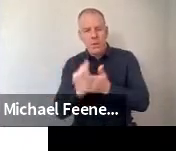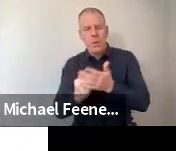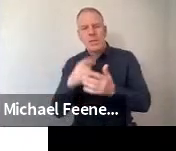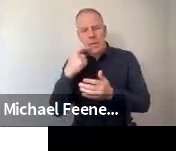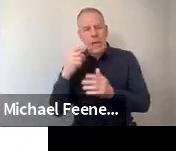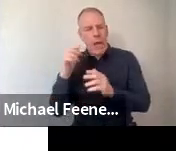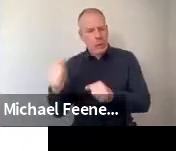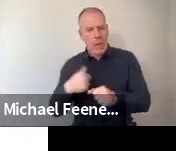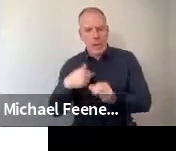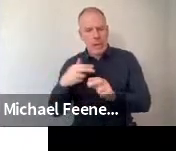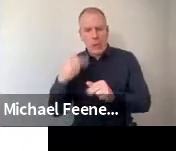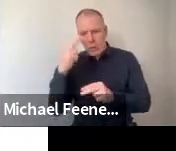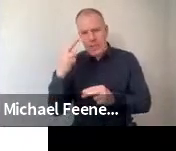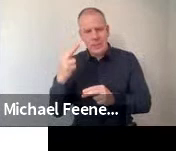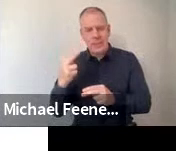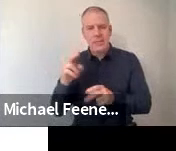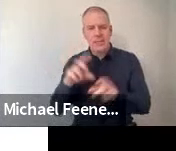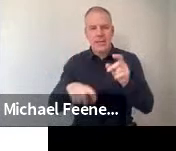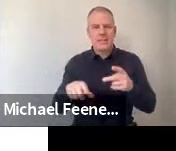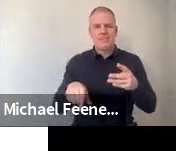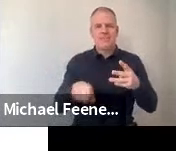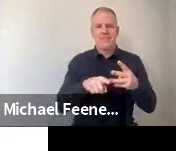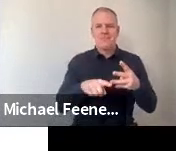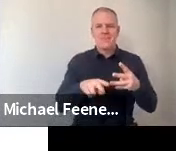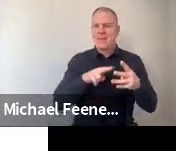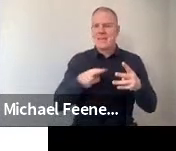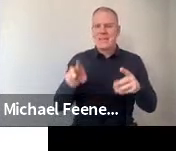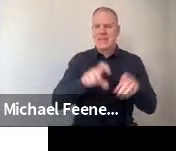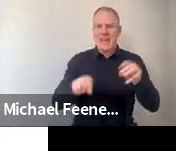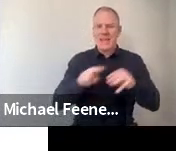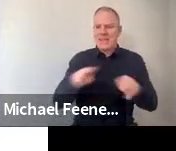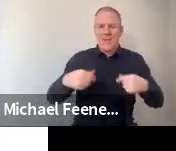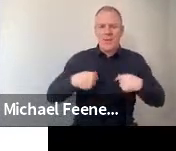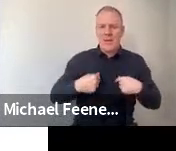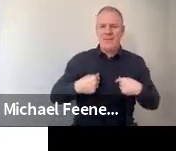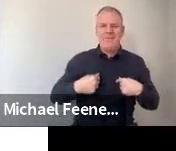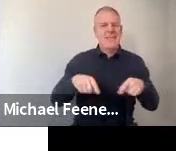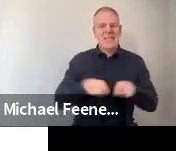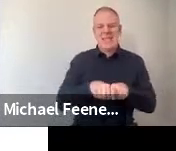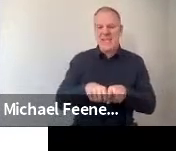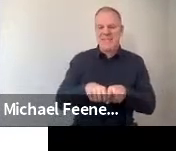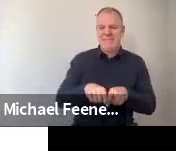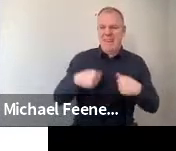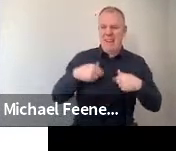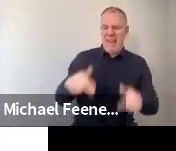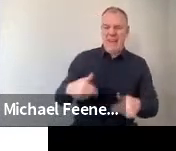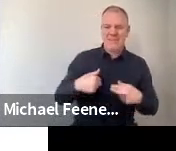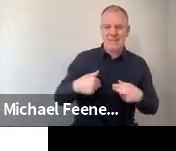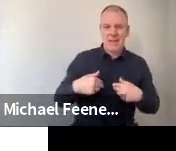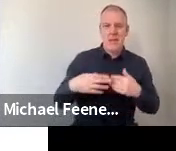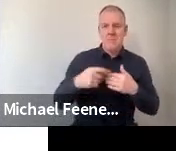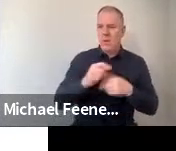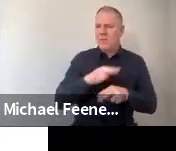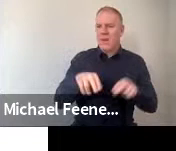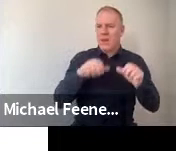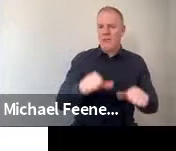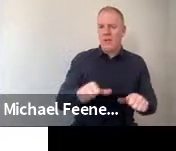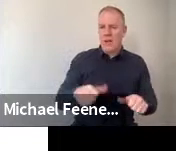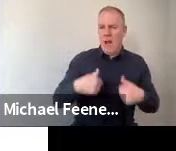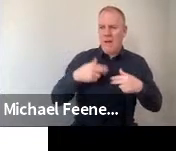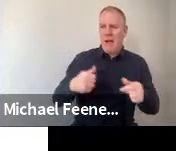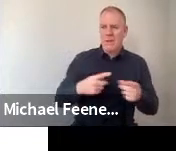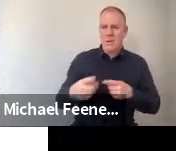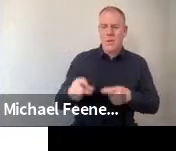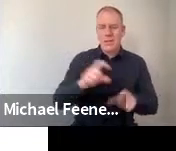And sciences not for me also got similar levels of response. So majority disagree, but a